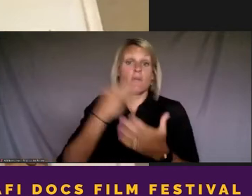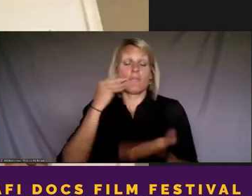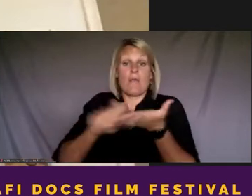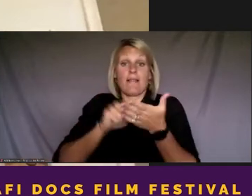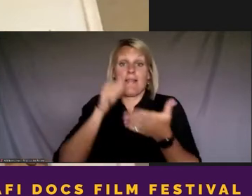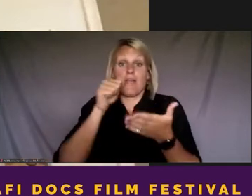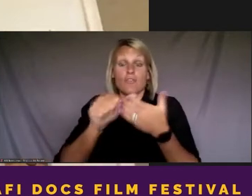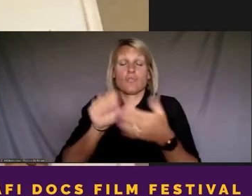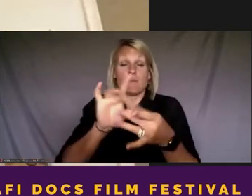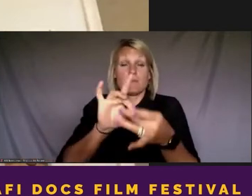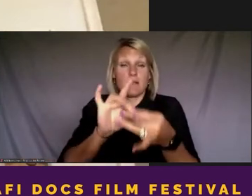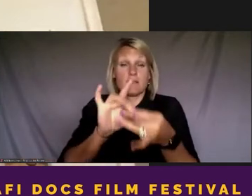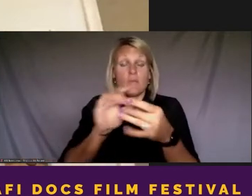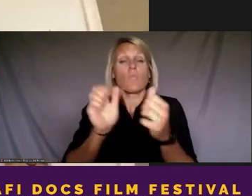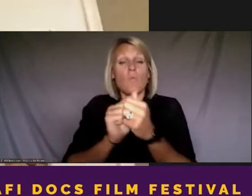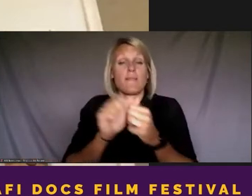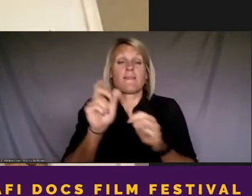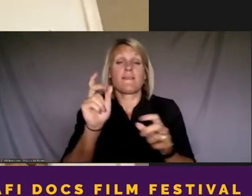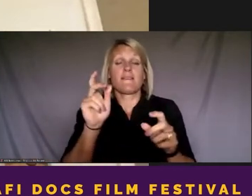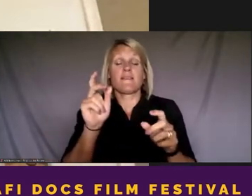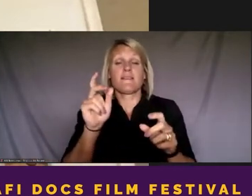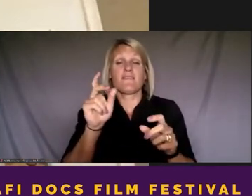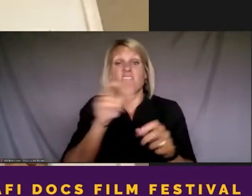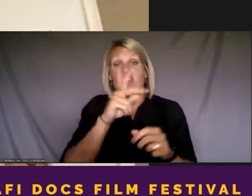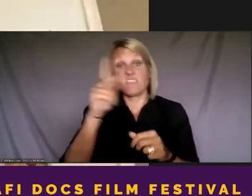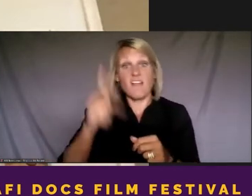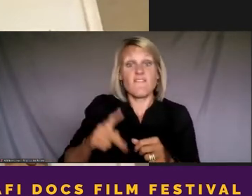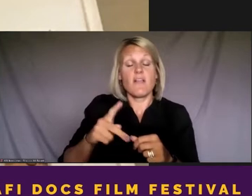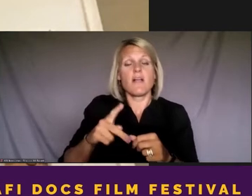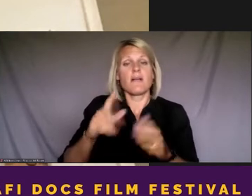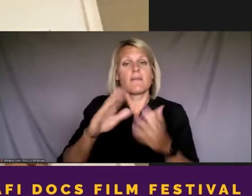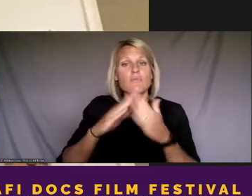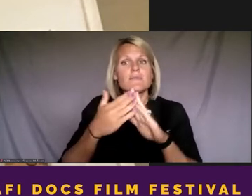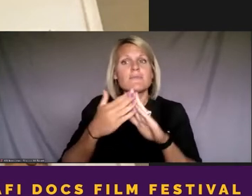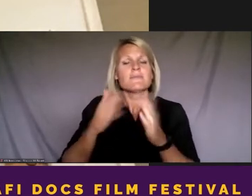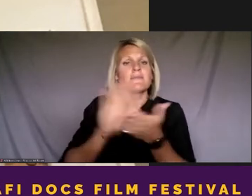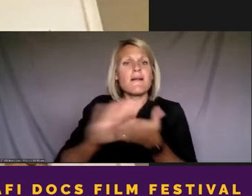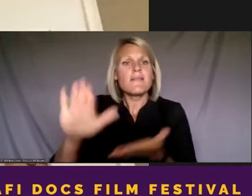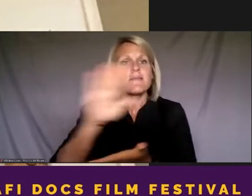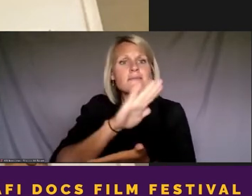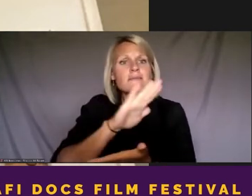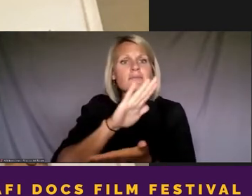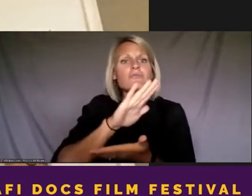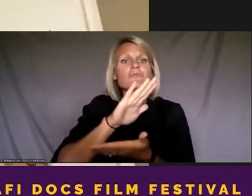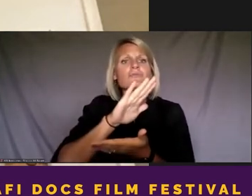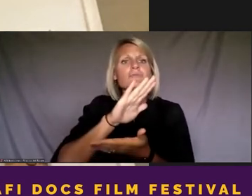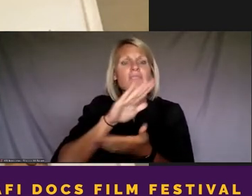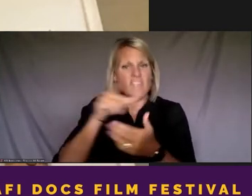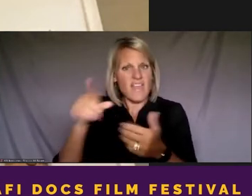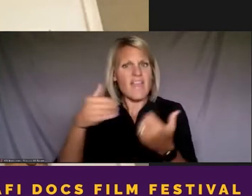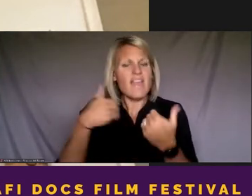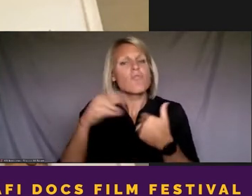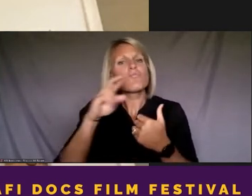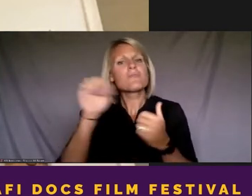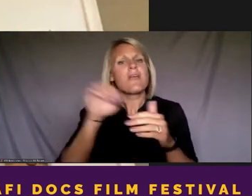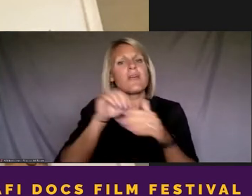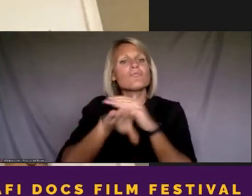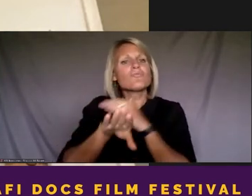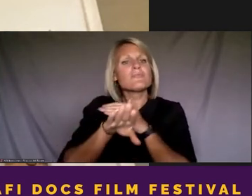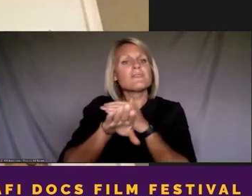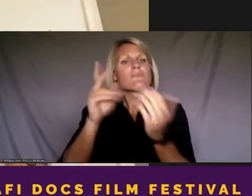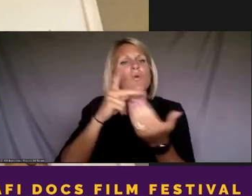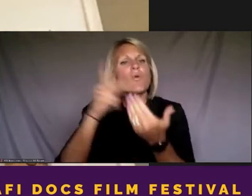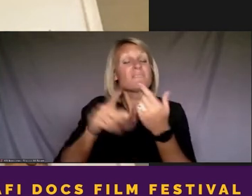with the Philadelphia Community College and learned that they had a re-entry program specifically for